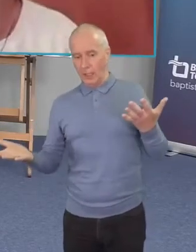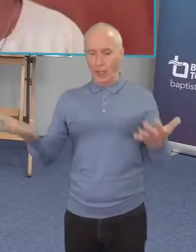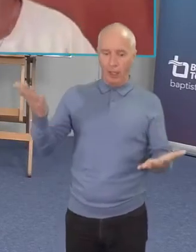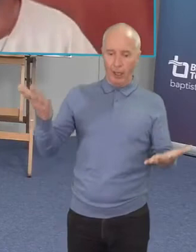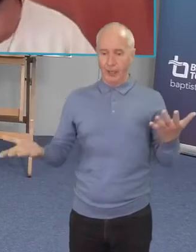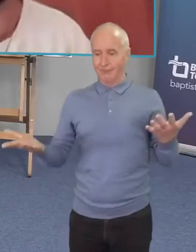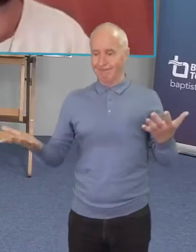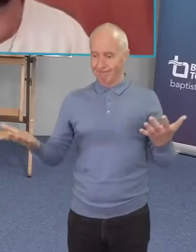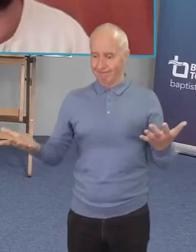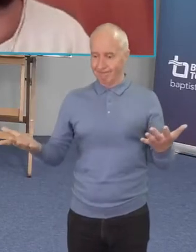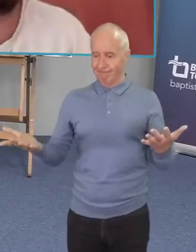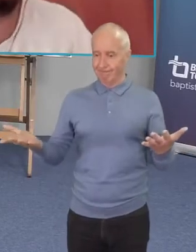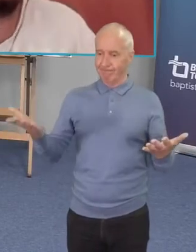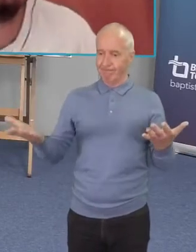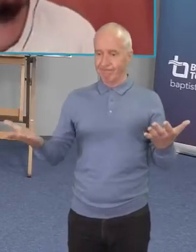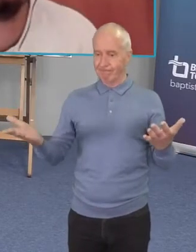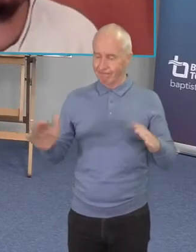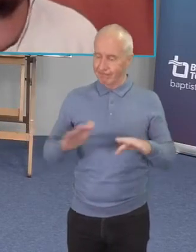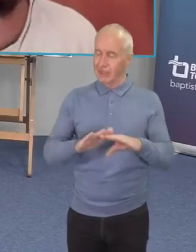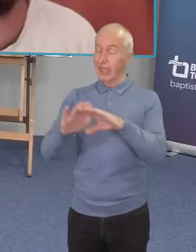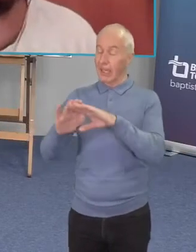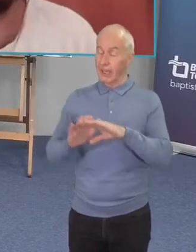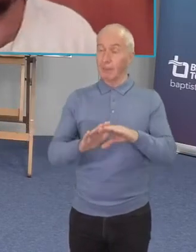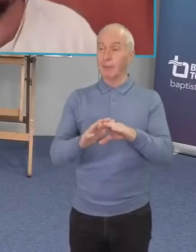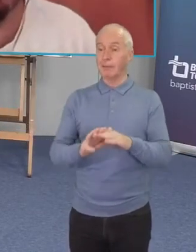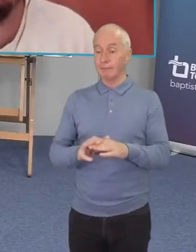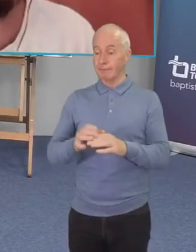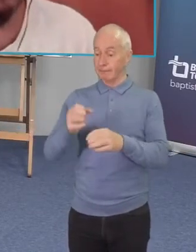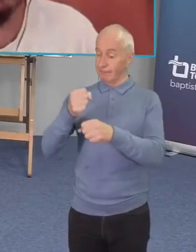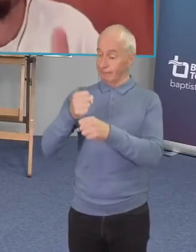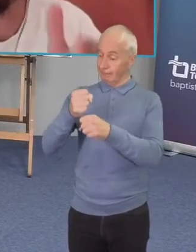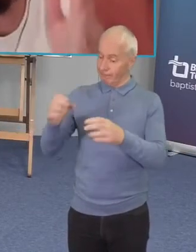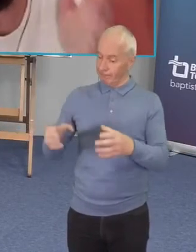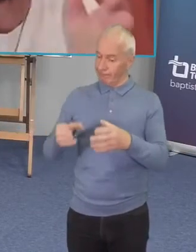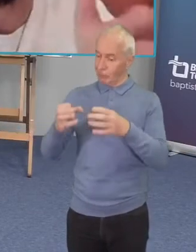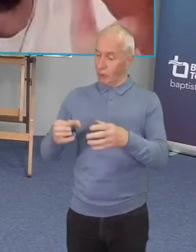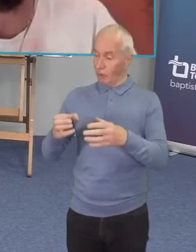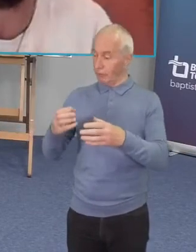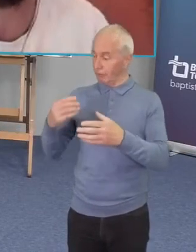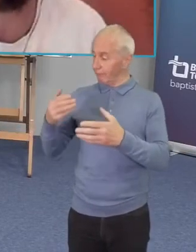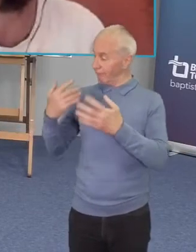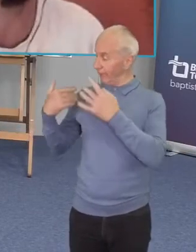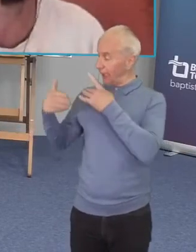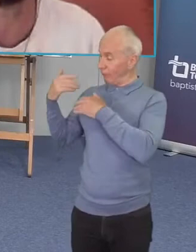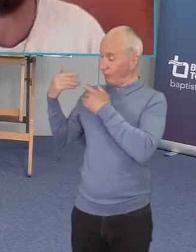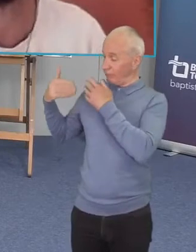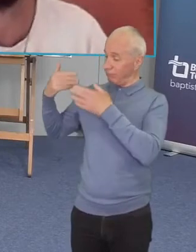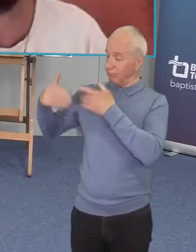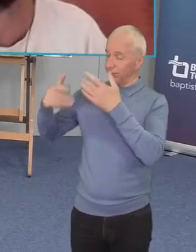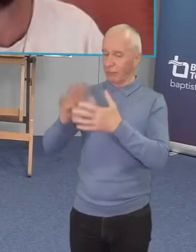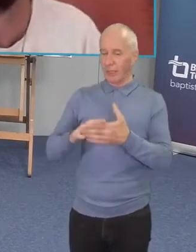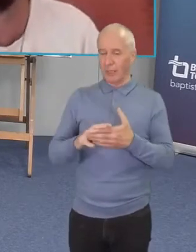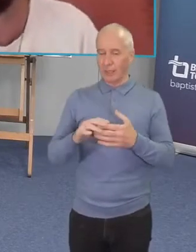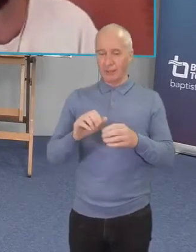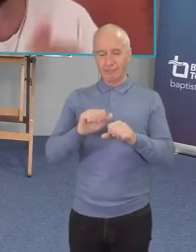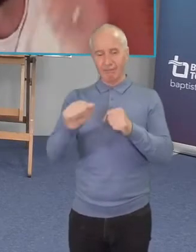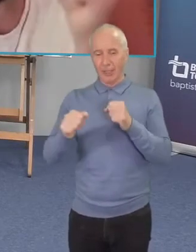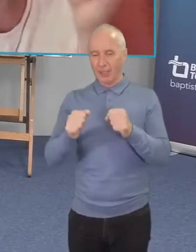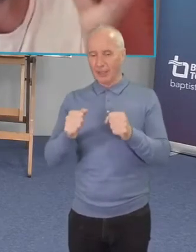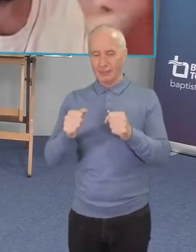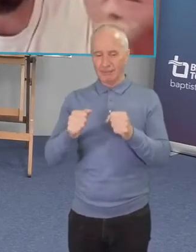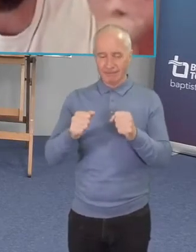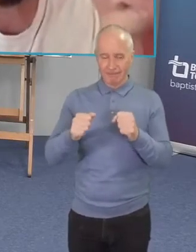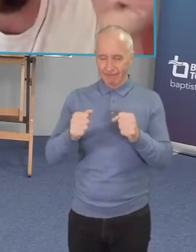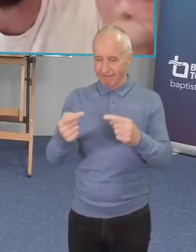imbalance and when you look at church history a lot of our holes in our theology have come when